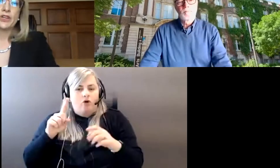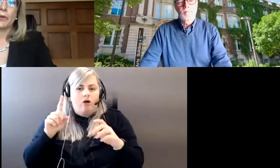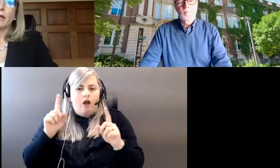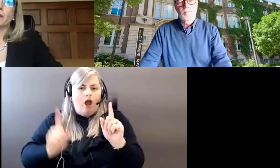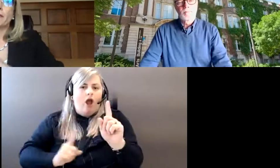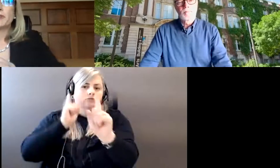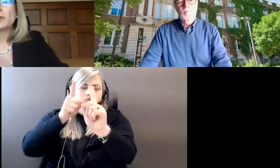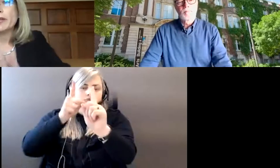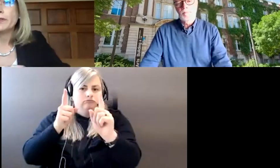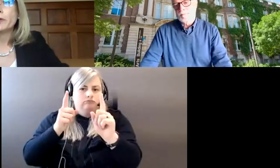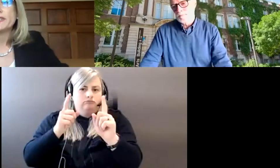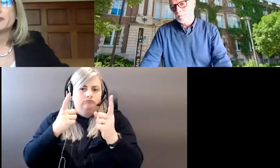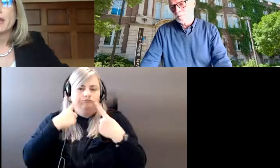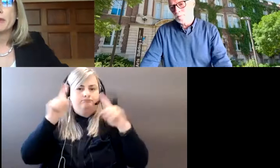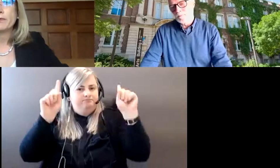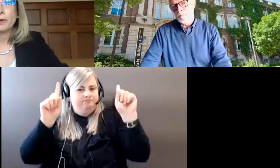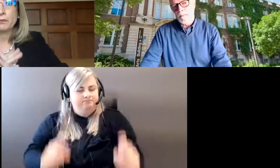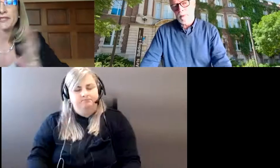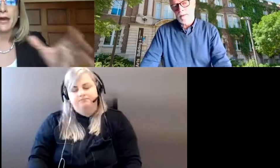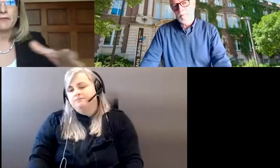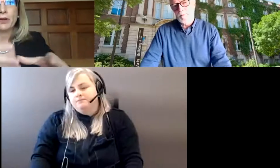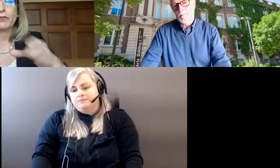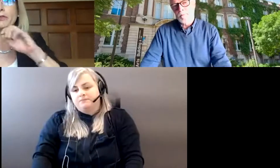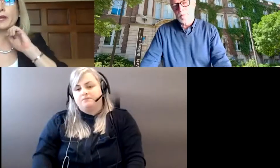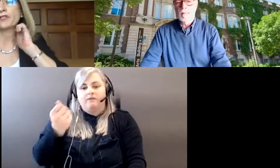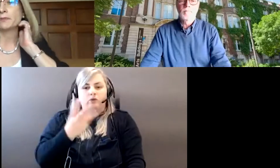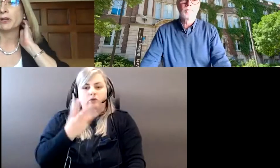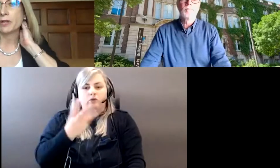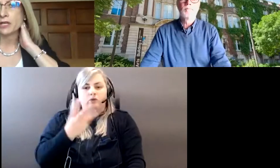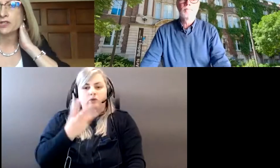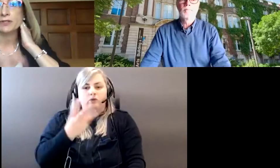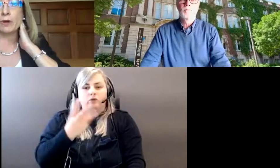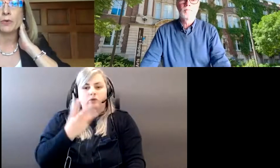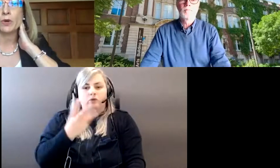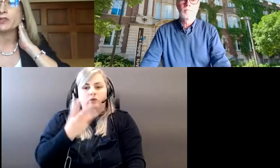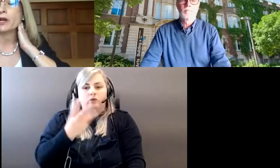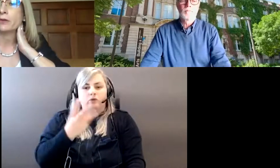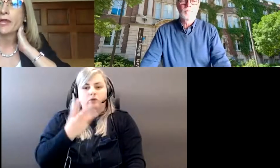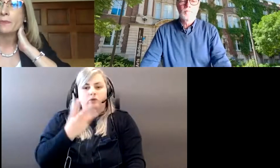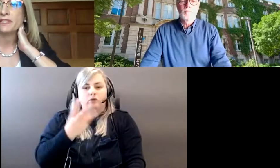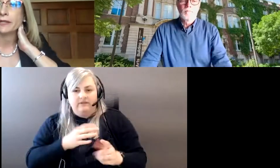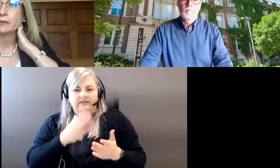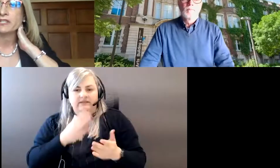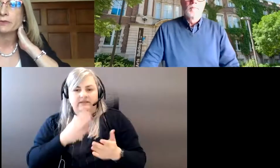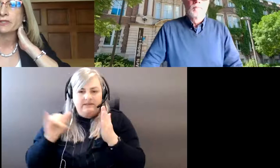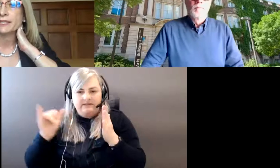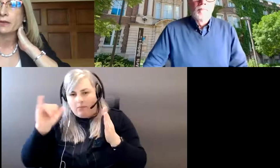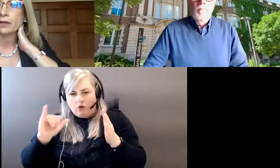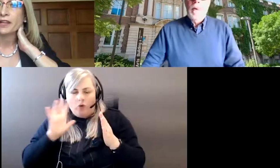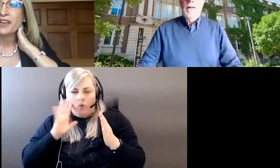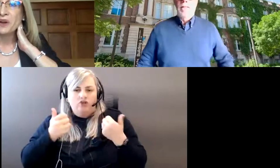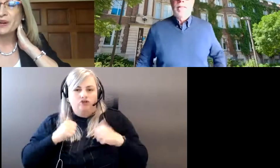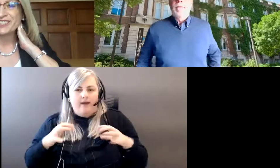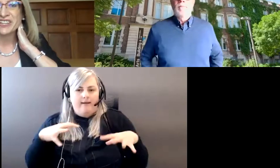Thanks, Joe. And there's quite a few questions coming in from staff that are, that are similar in nature. So I'm going to try to encapsulate them into a